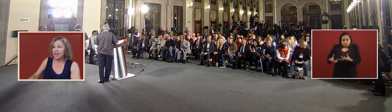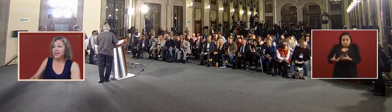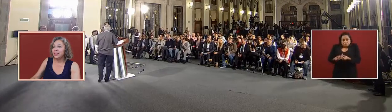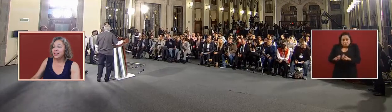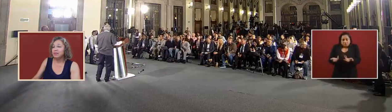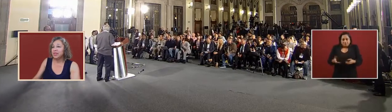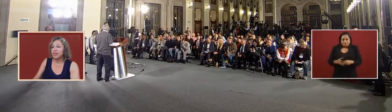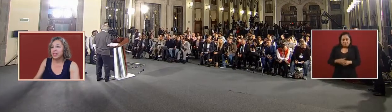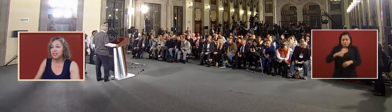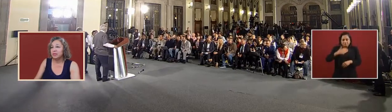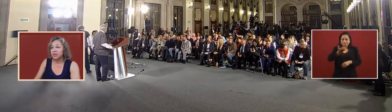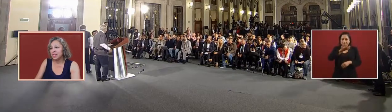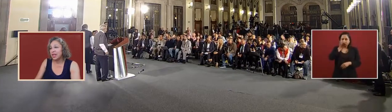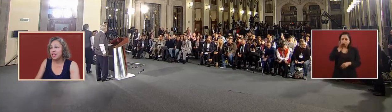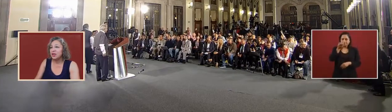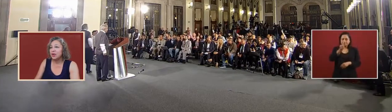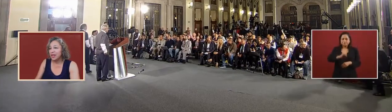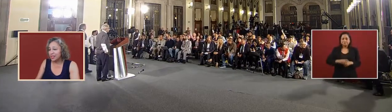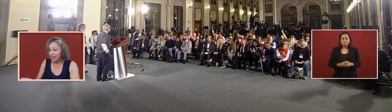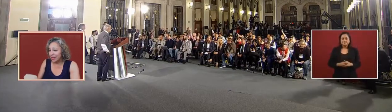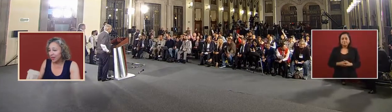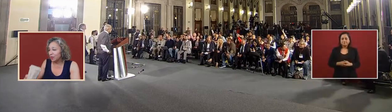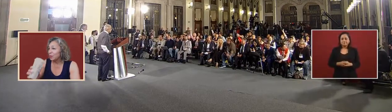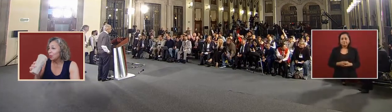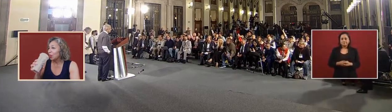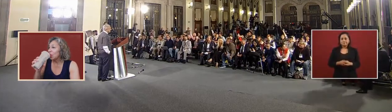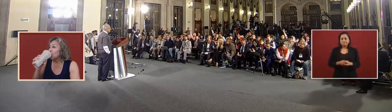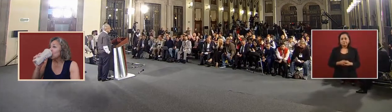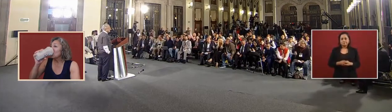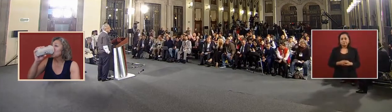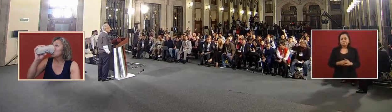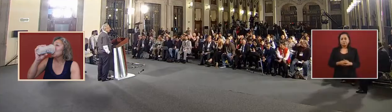he says i'm just accustomed to standing you go ahead and sit down